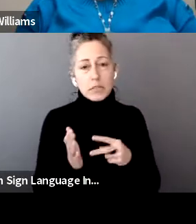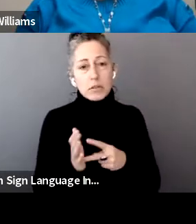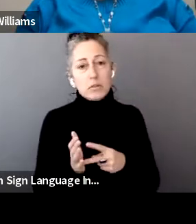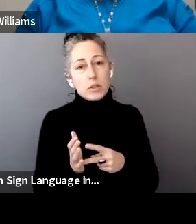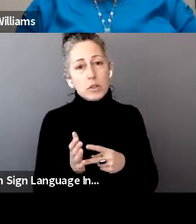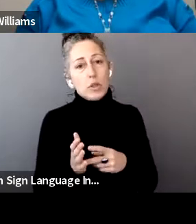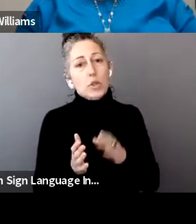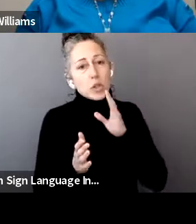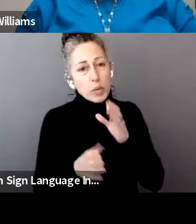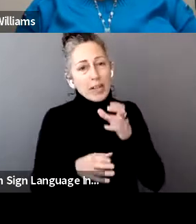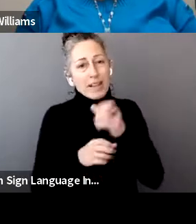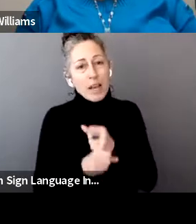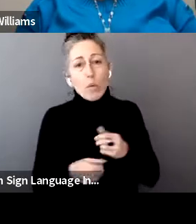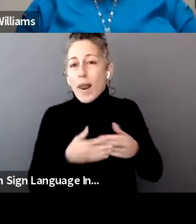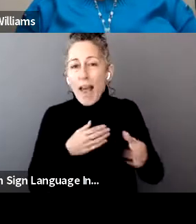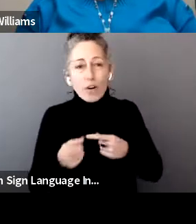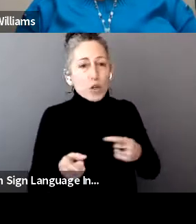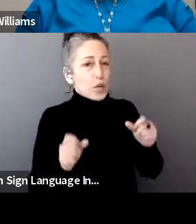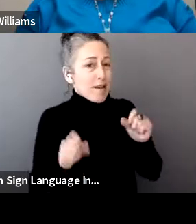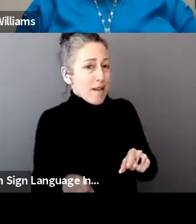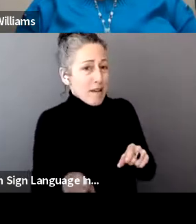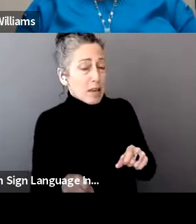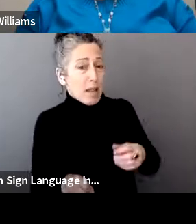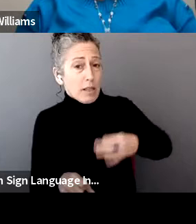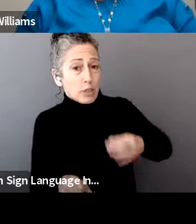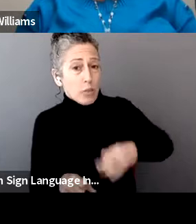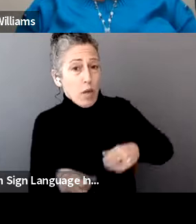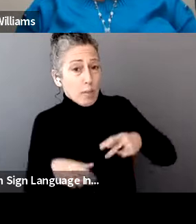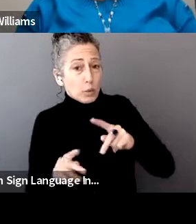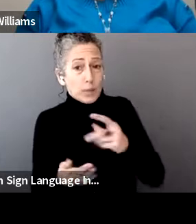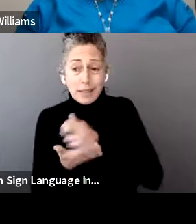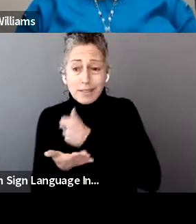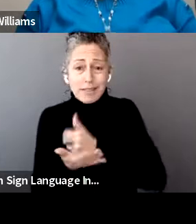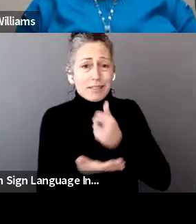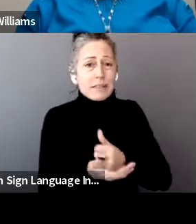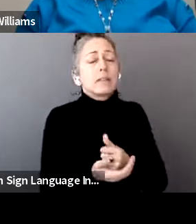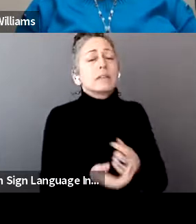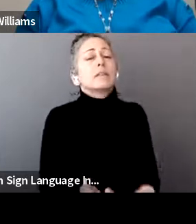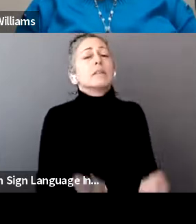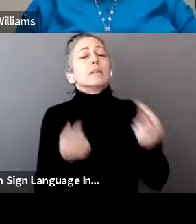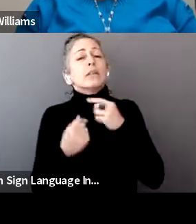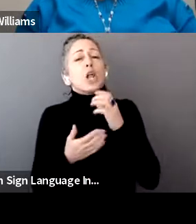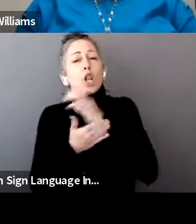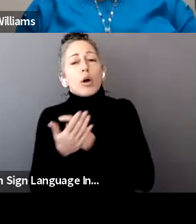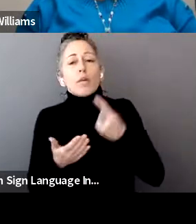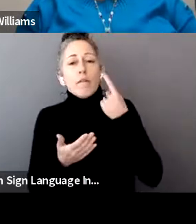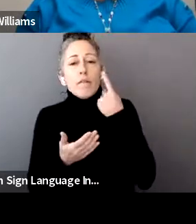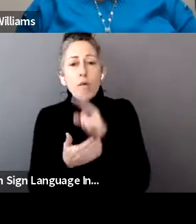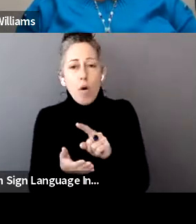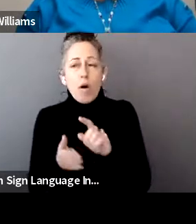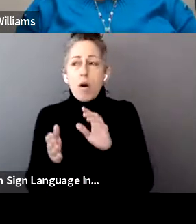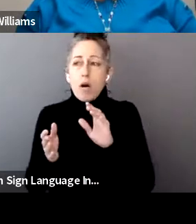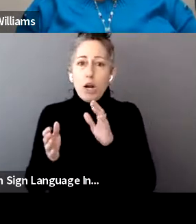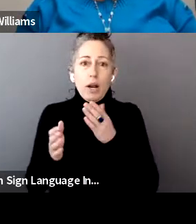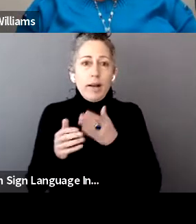tax, you know, whatever you're eligible for, you go, you get the right information. So that would be my advice is to seek out the knowledge, the